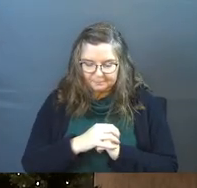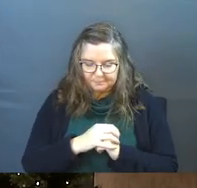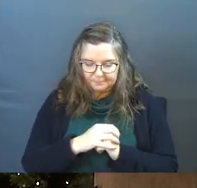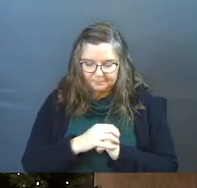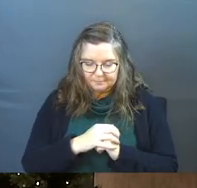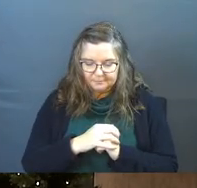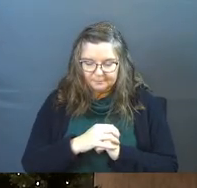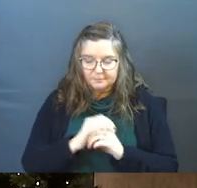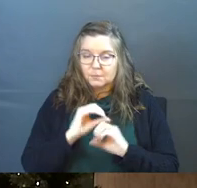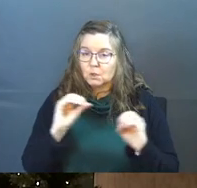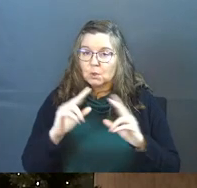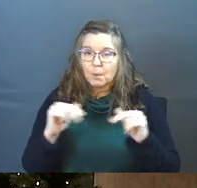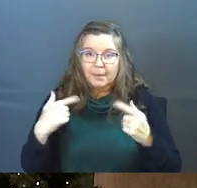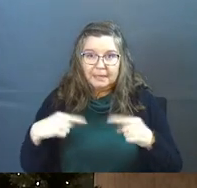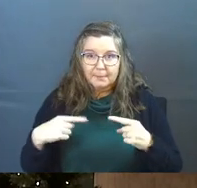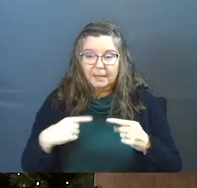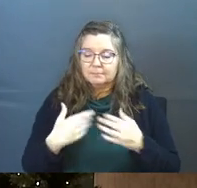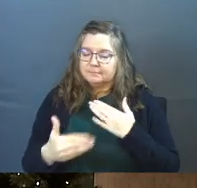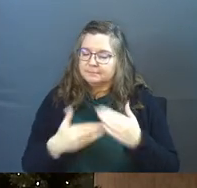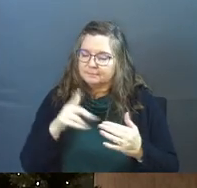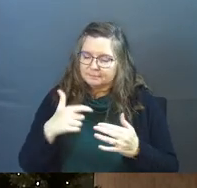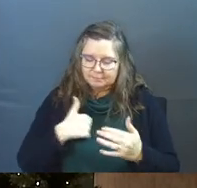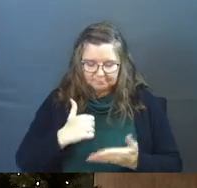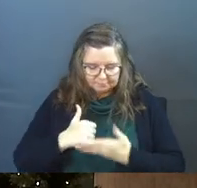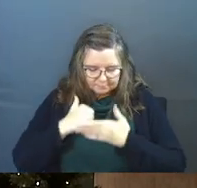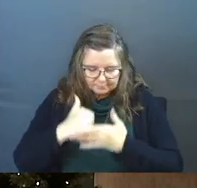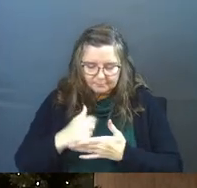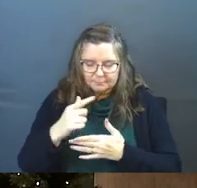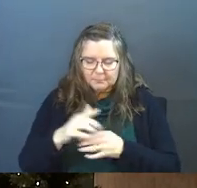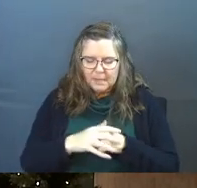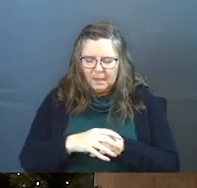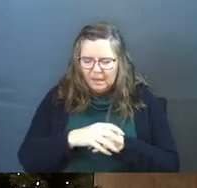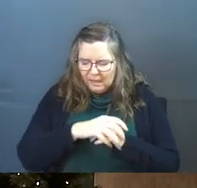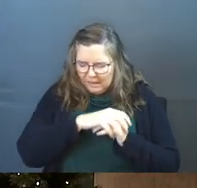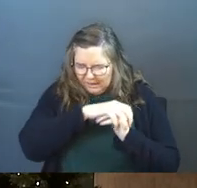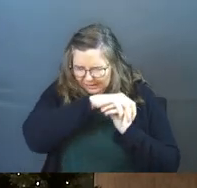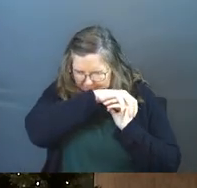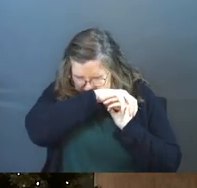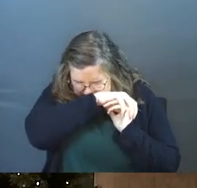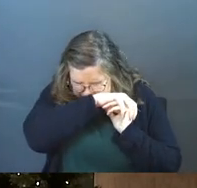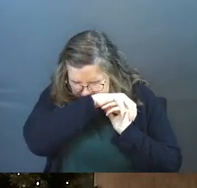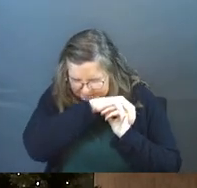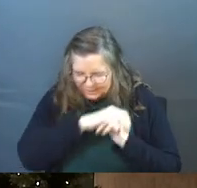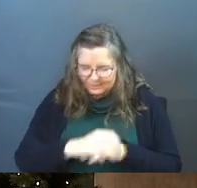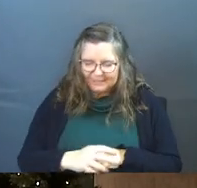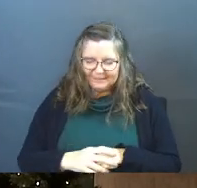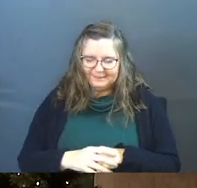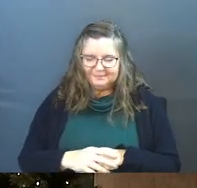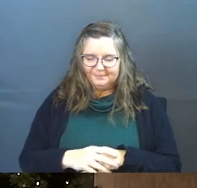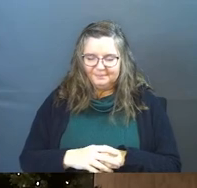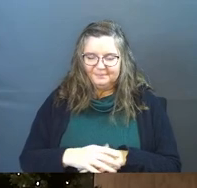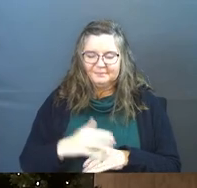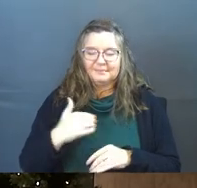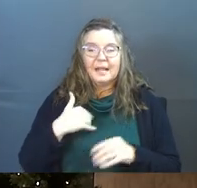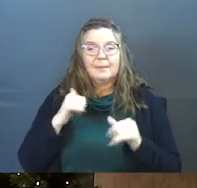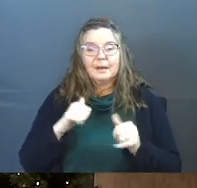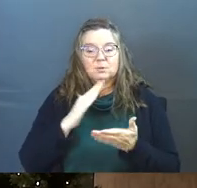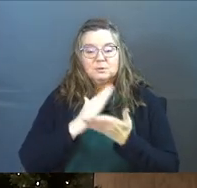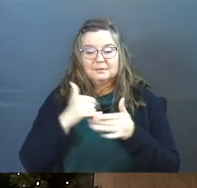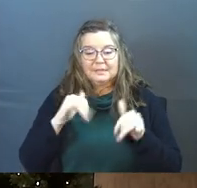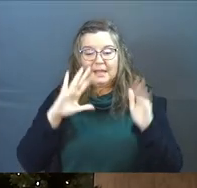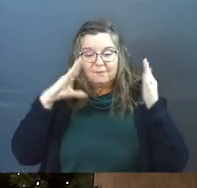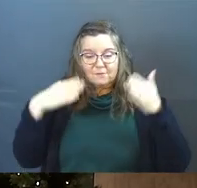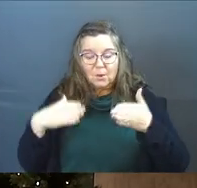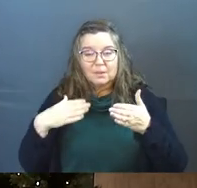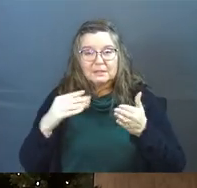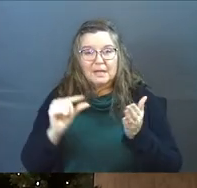He'll give it up for you. Whatever you need. I'm going to help you stay focused on just the gospel. And I love that